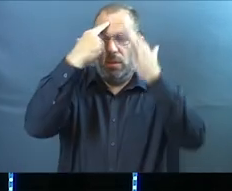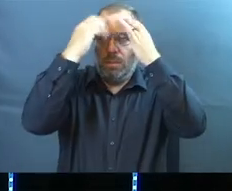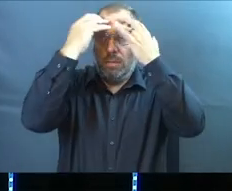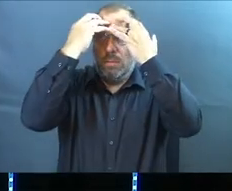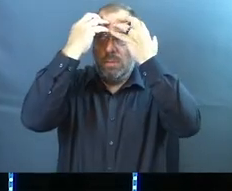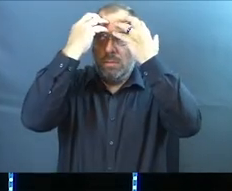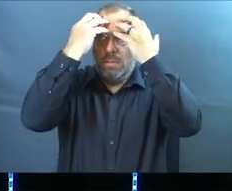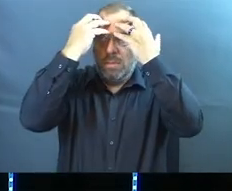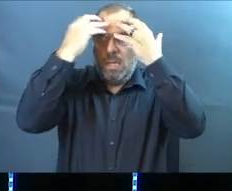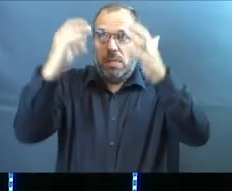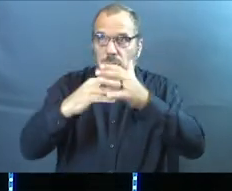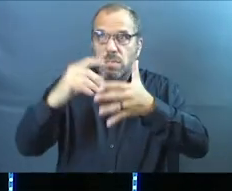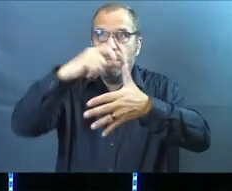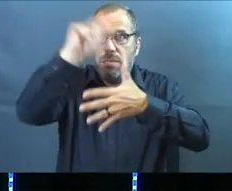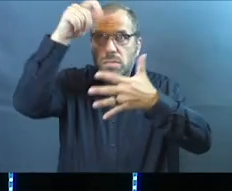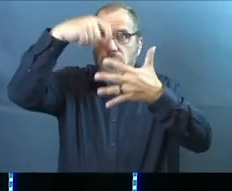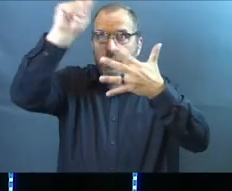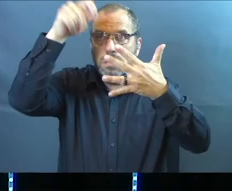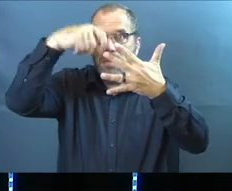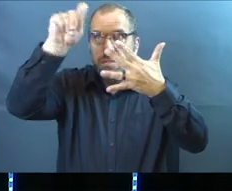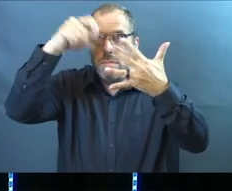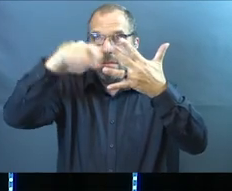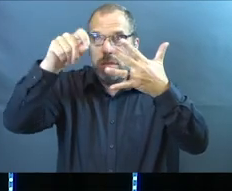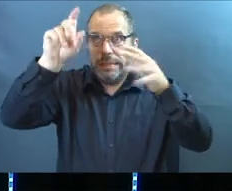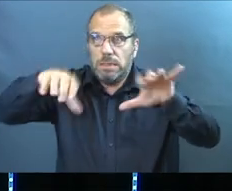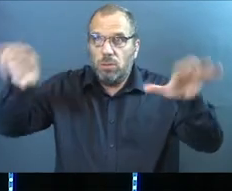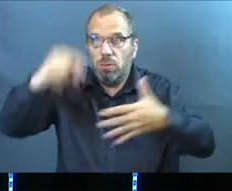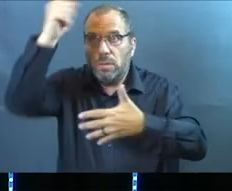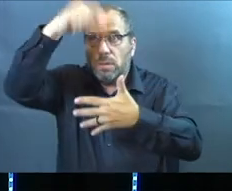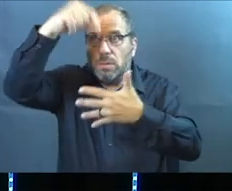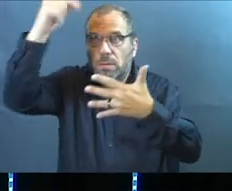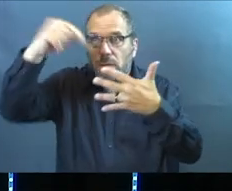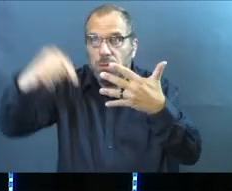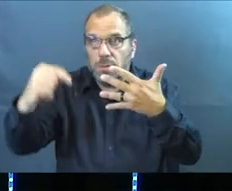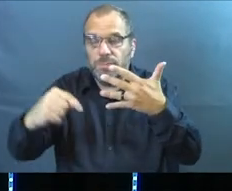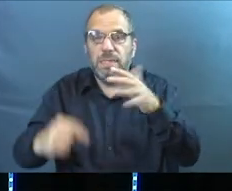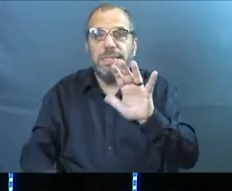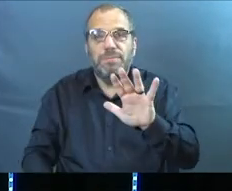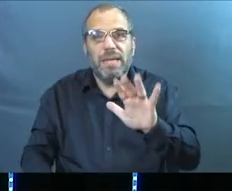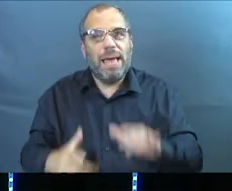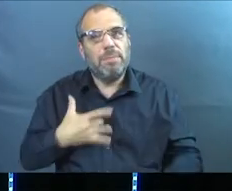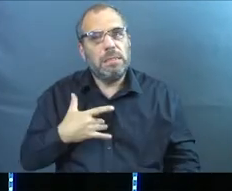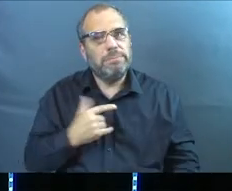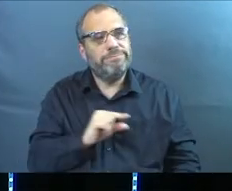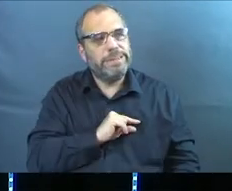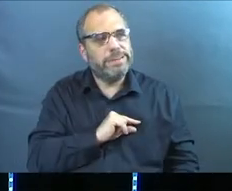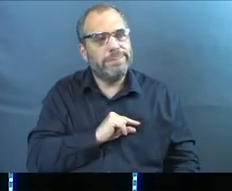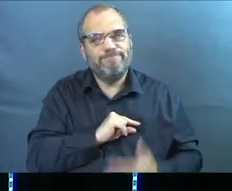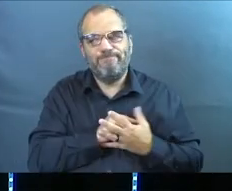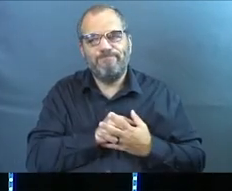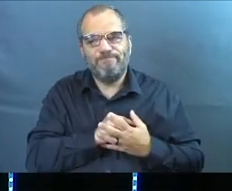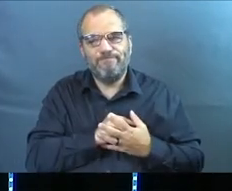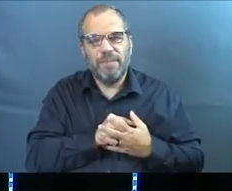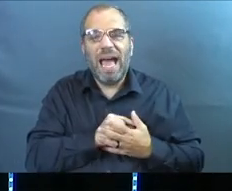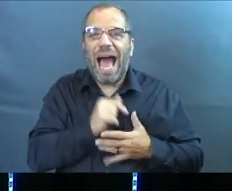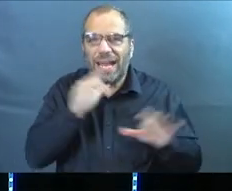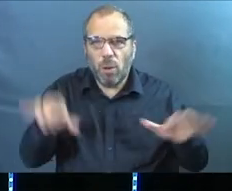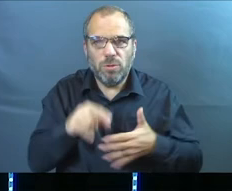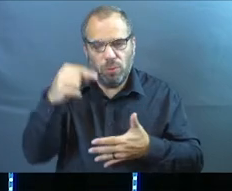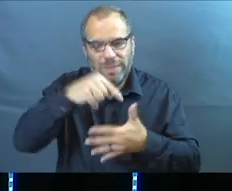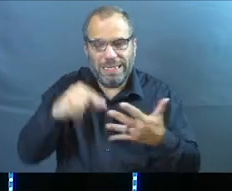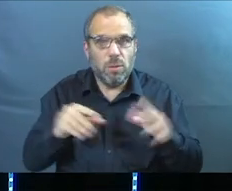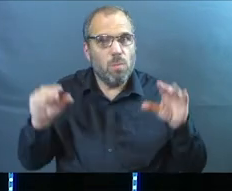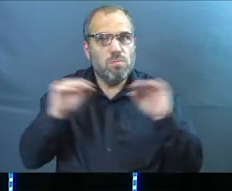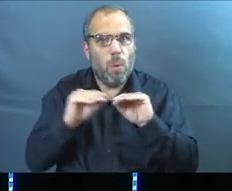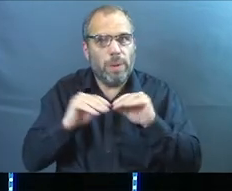about these are all the things that I ought to do and I should really feel guilty that I don't do these things